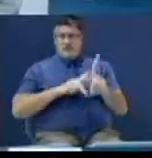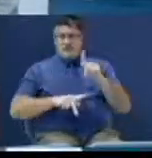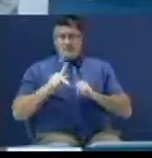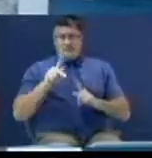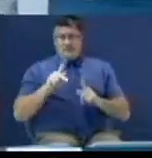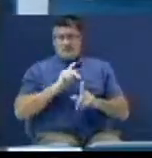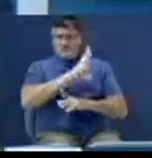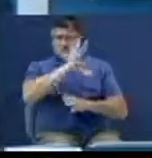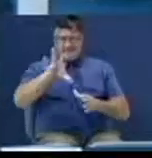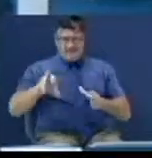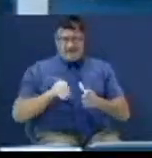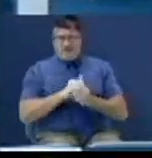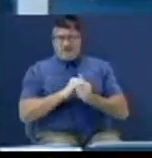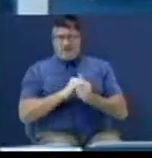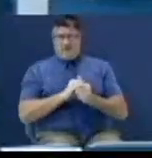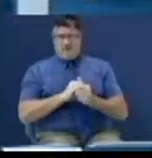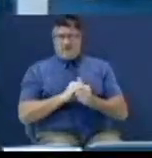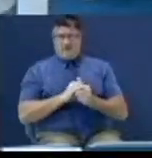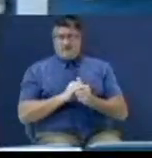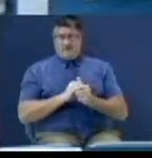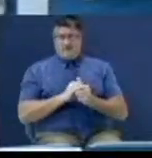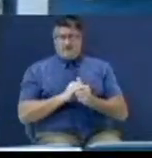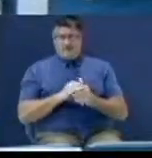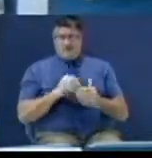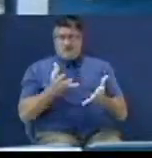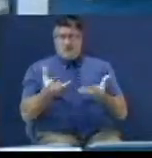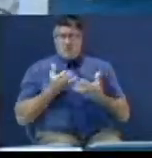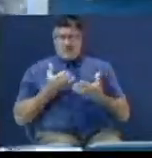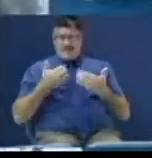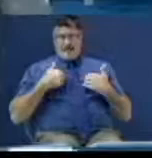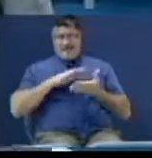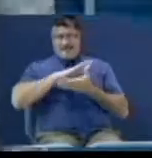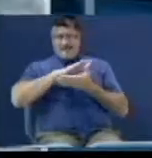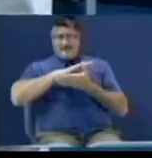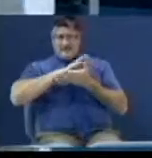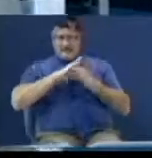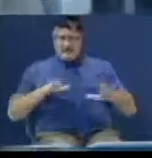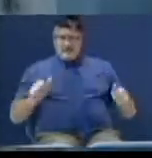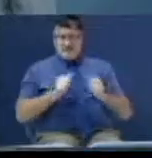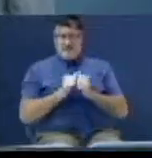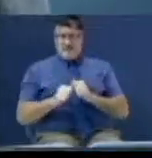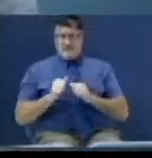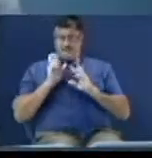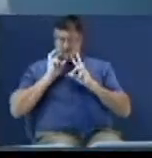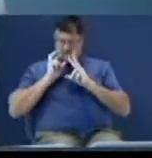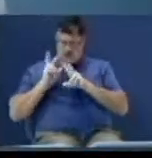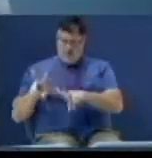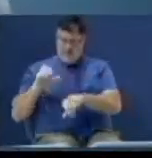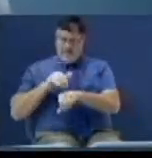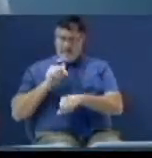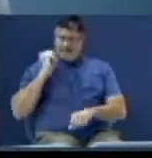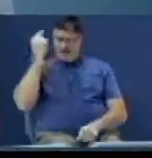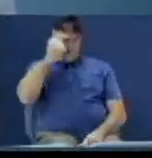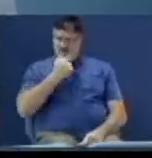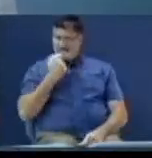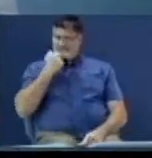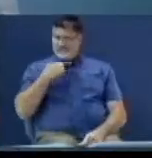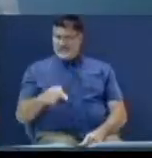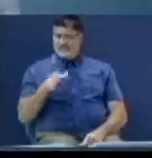that, and because you want to live peacefully with them, but it's sometimes it's good to just look them in the face and say, shut up.